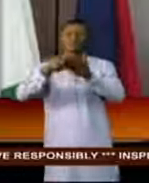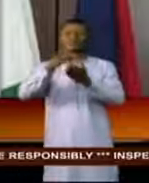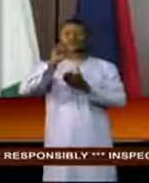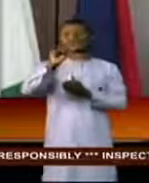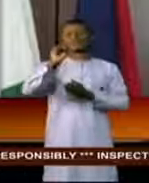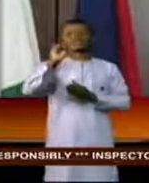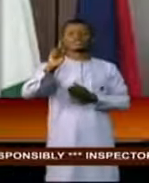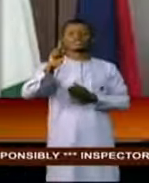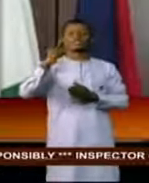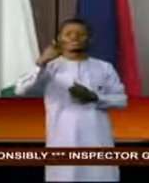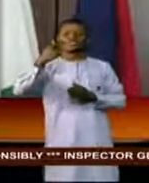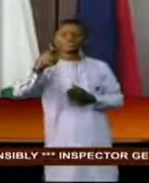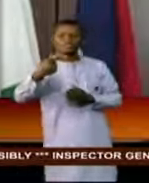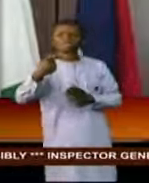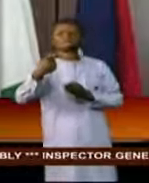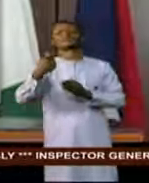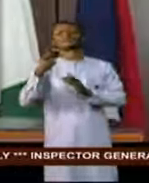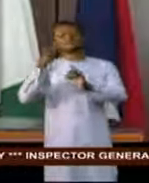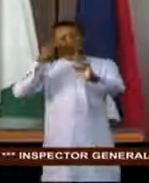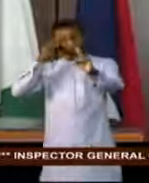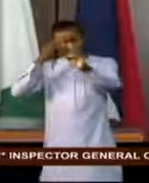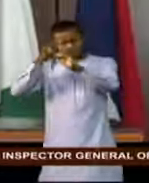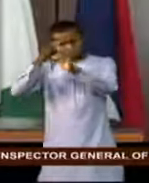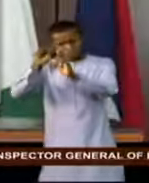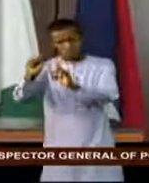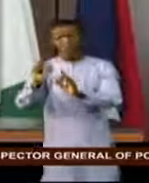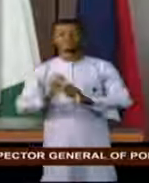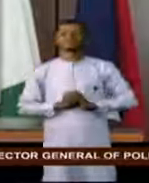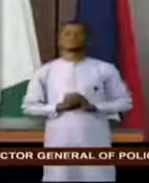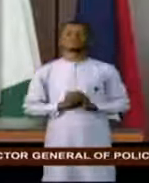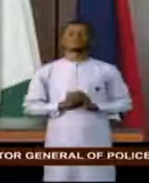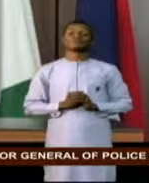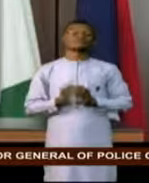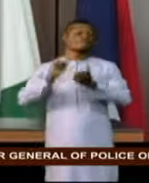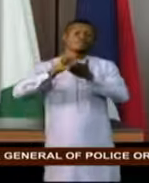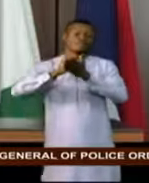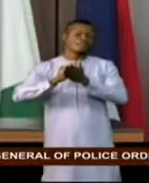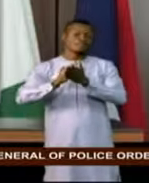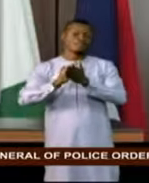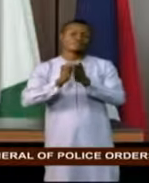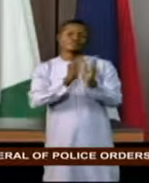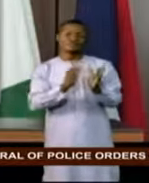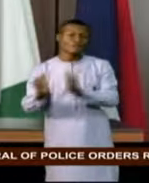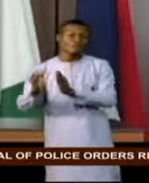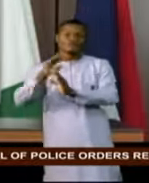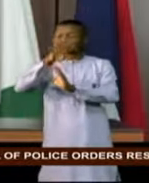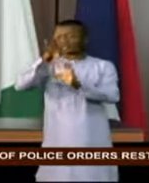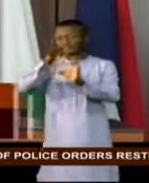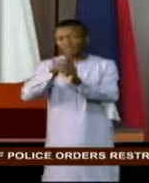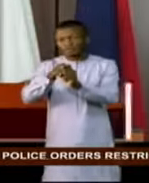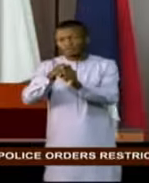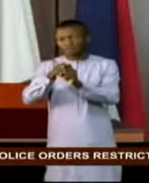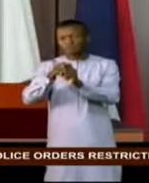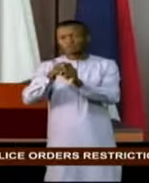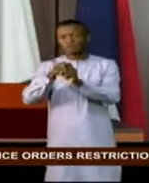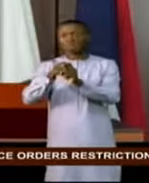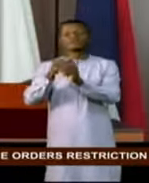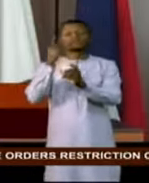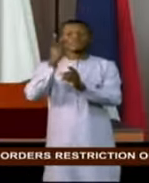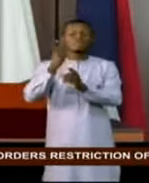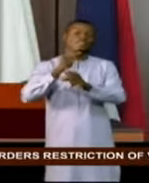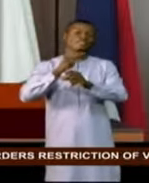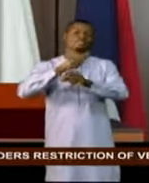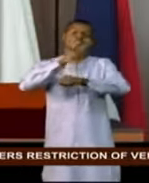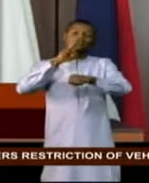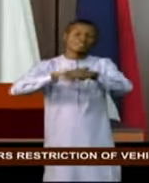development goals. Such initiatives include the realigned national